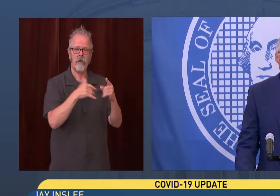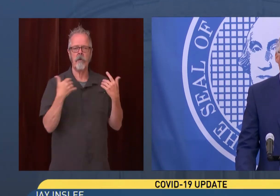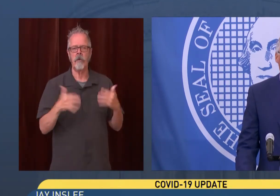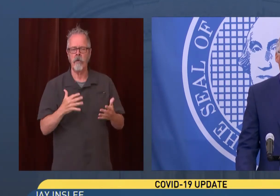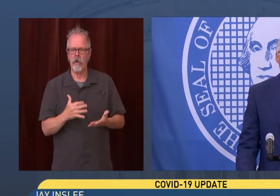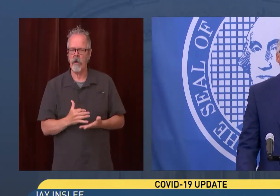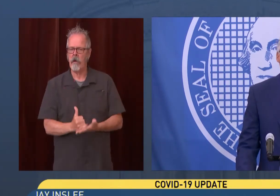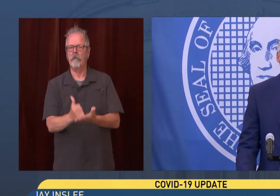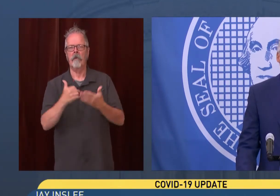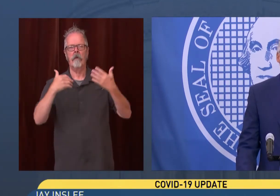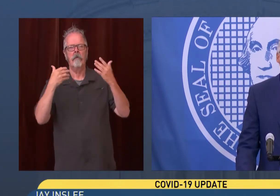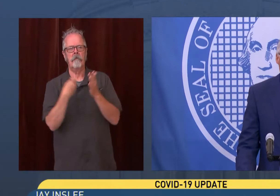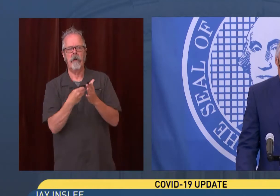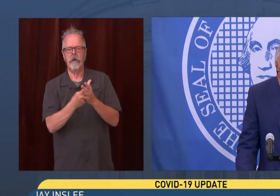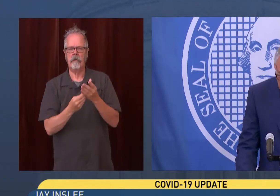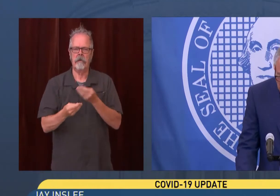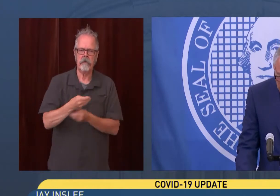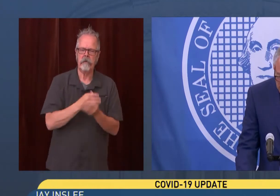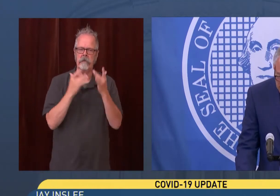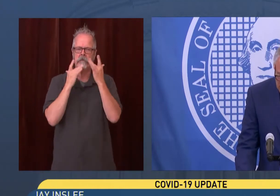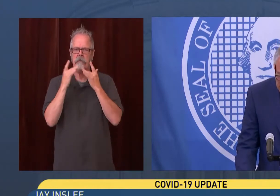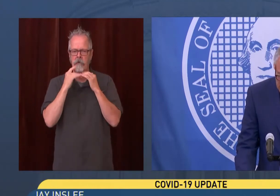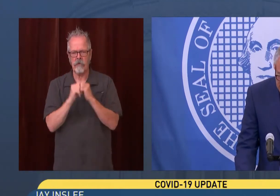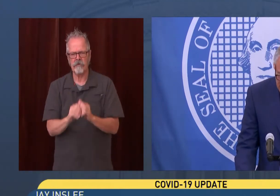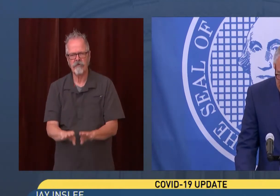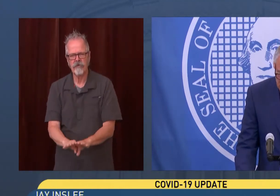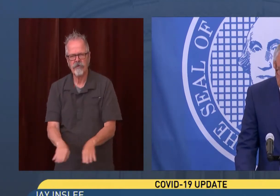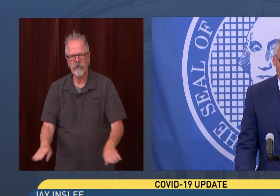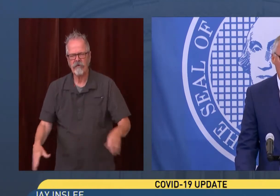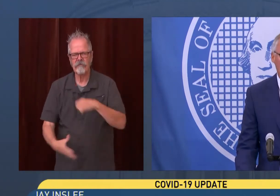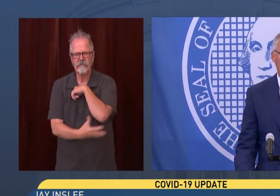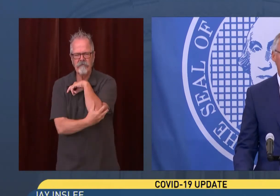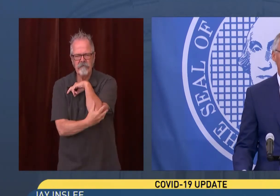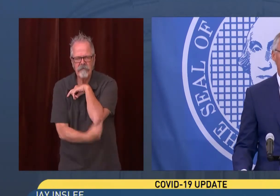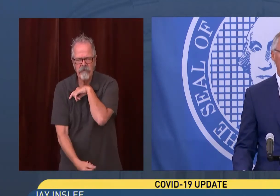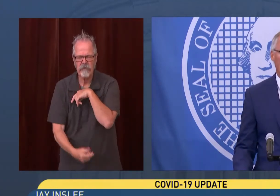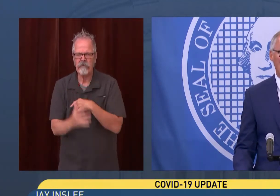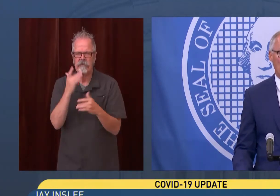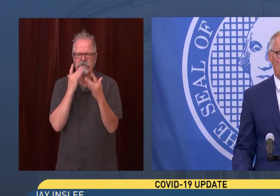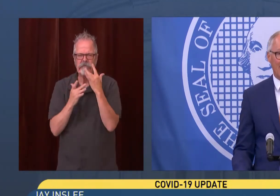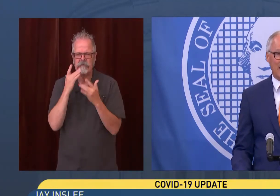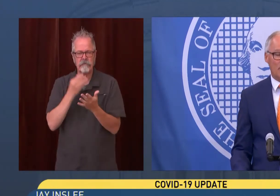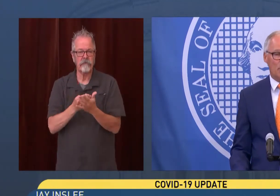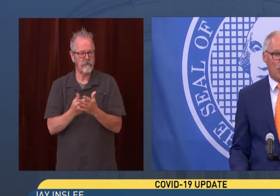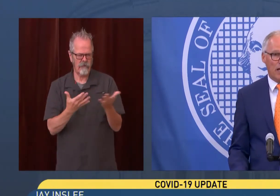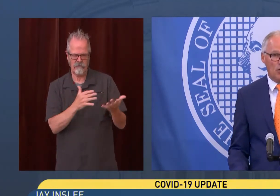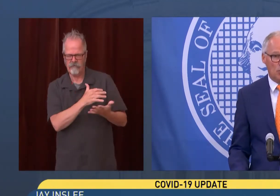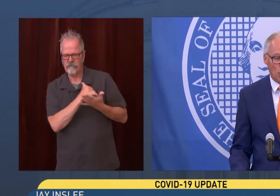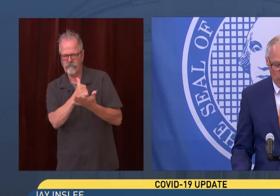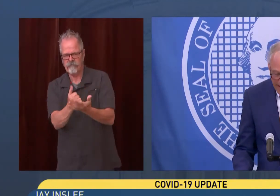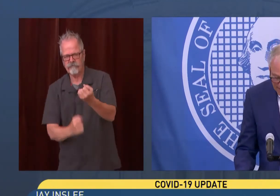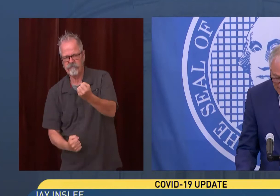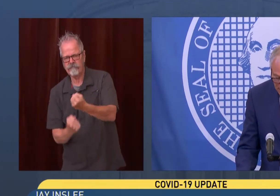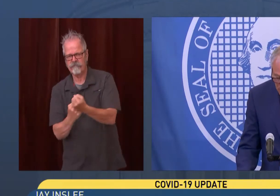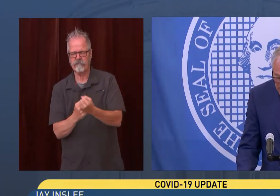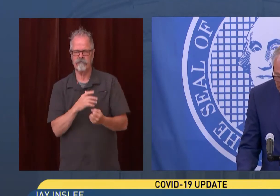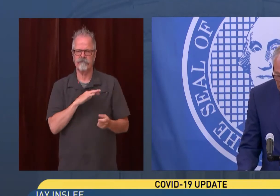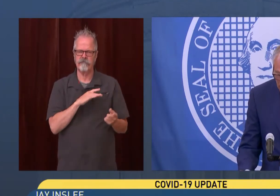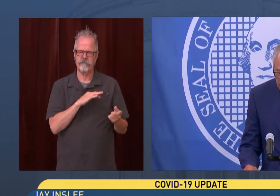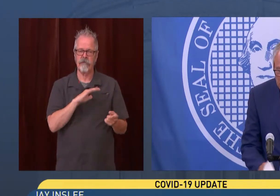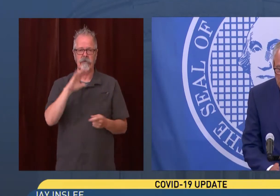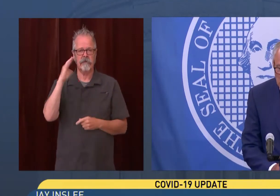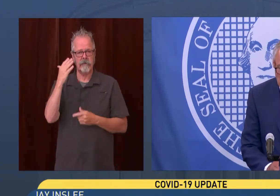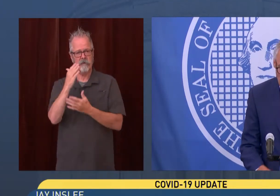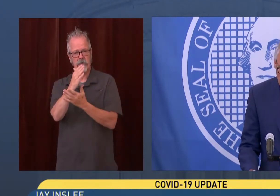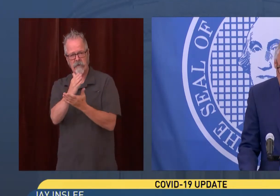in the effort against childhood poverty. But unfortunately, there is a report that we're not getting people who are eligible who are actually applying